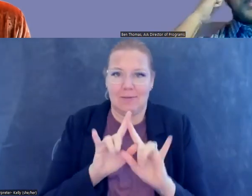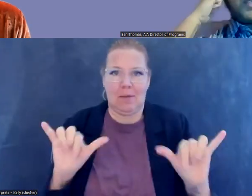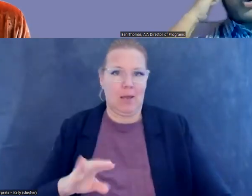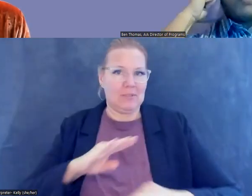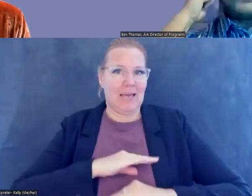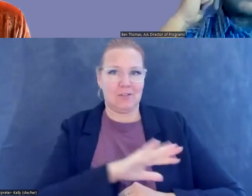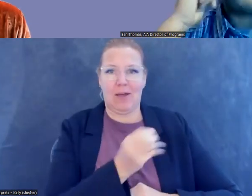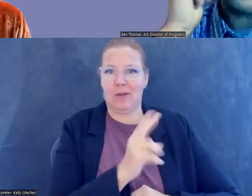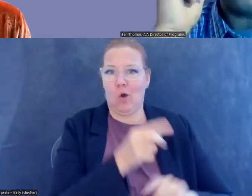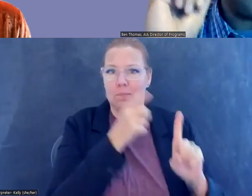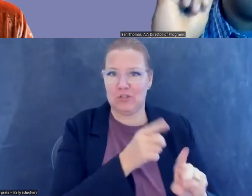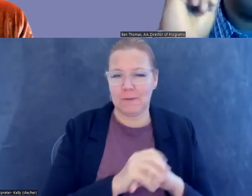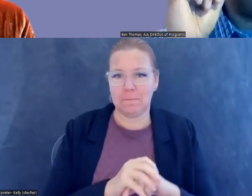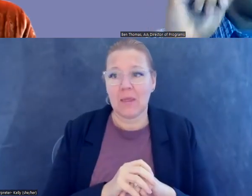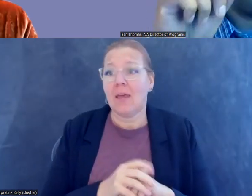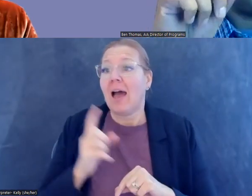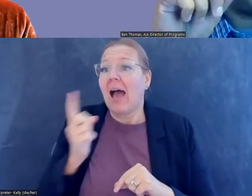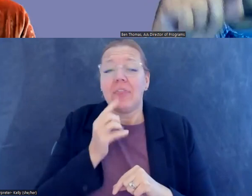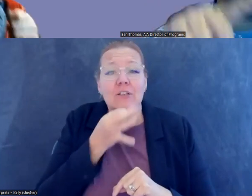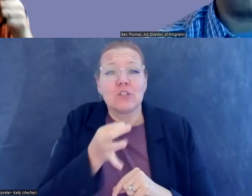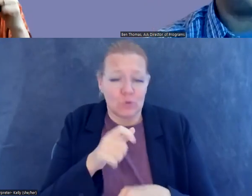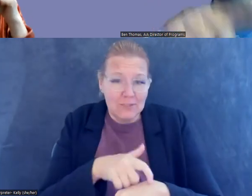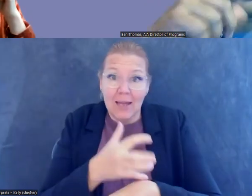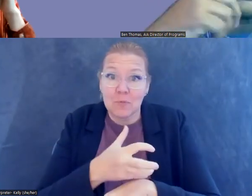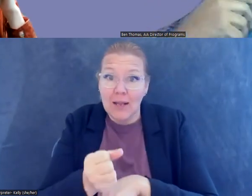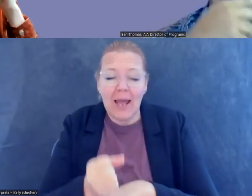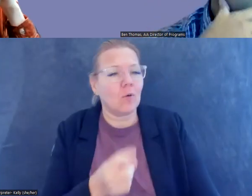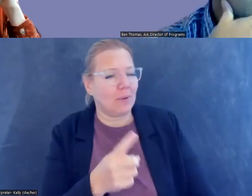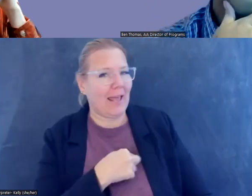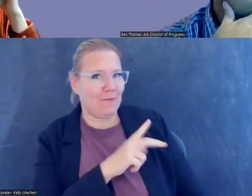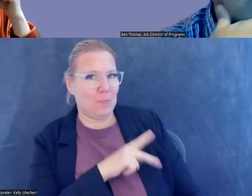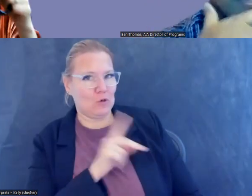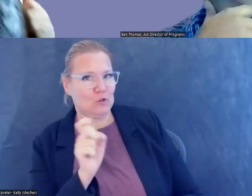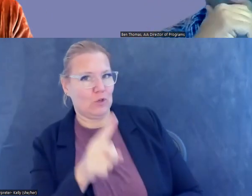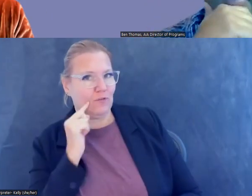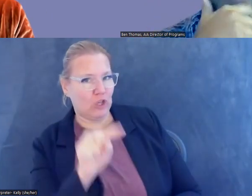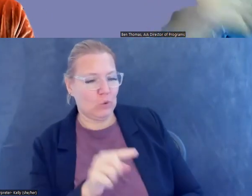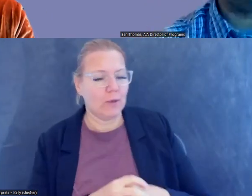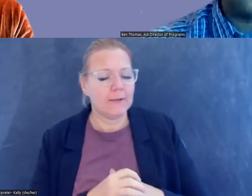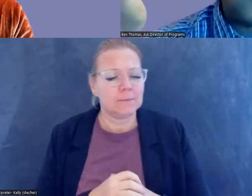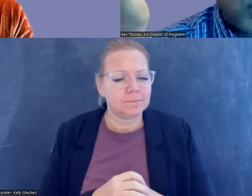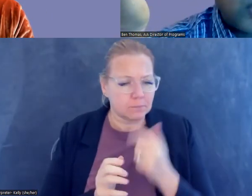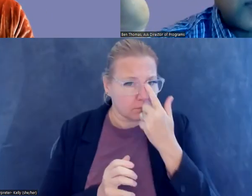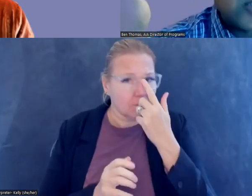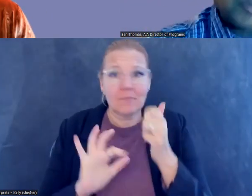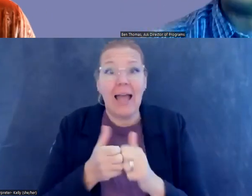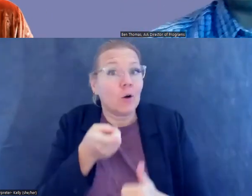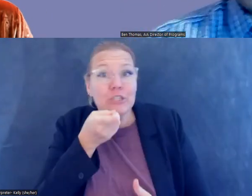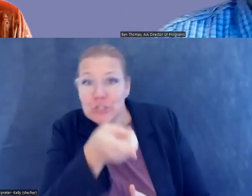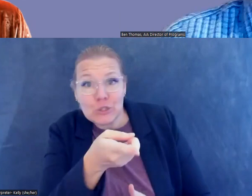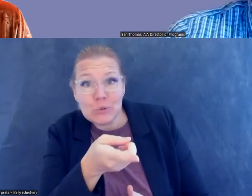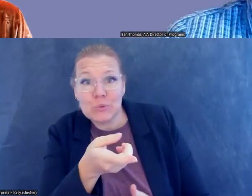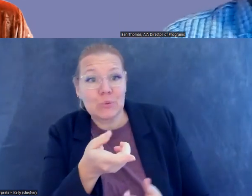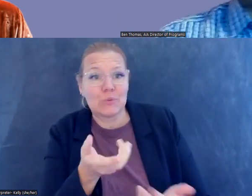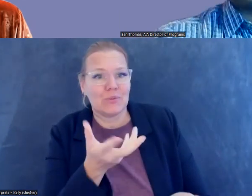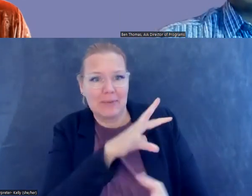So I think we're almost out of time, but one, uh, a more personal question. know, how do, how does, how did you get involved specifically